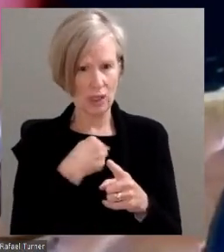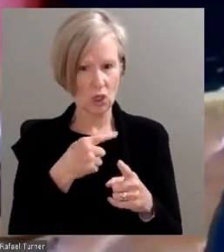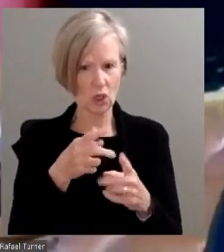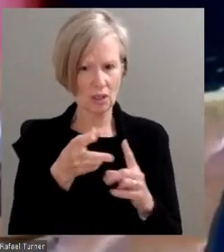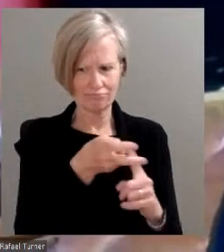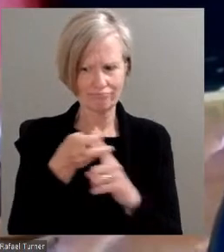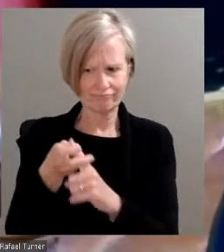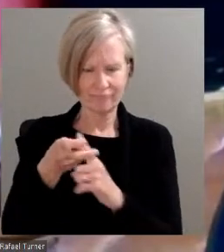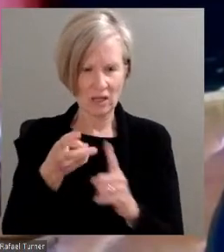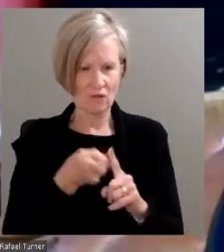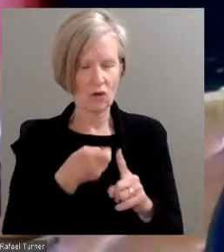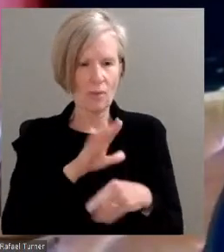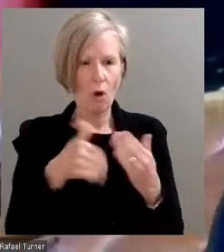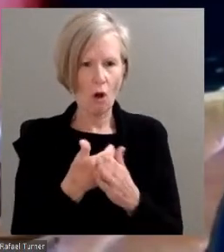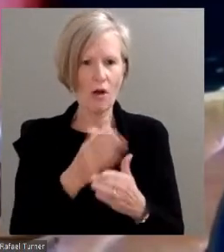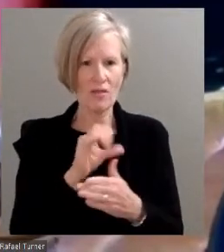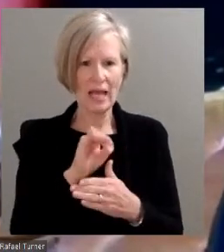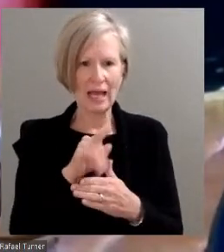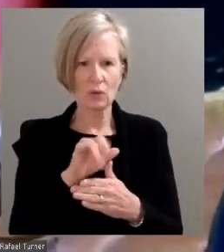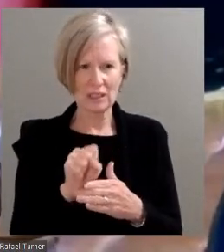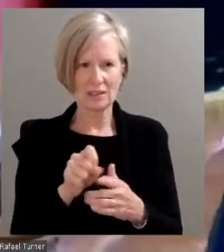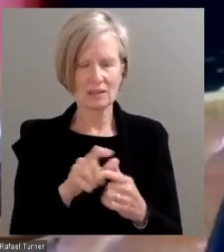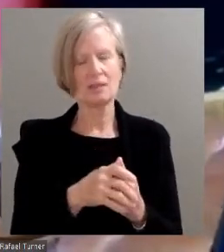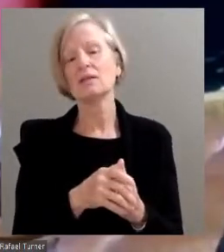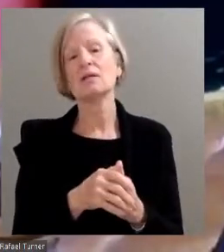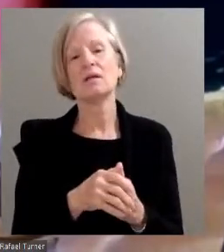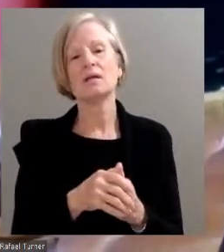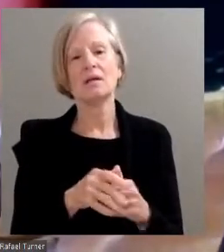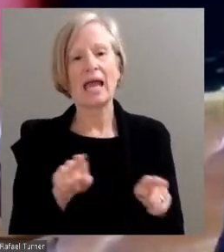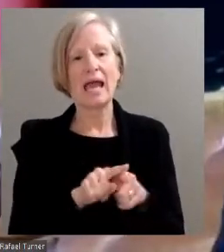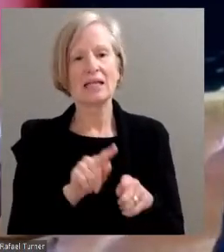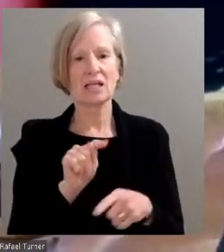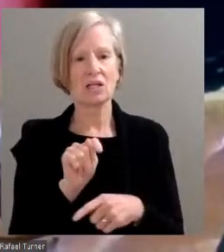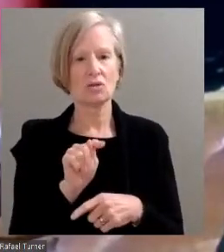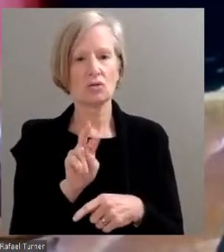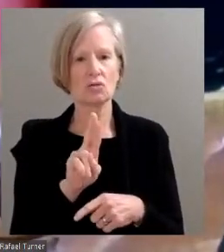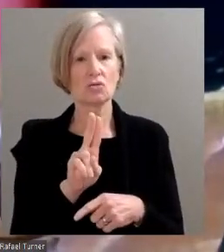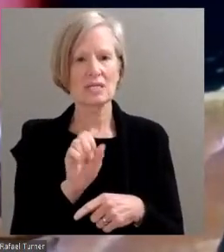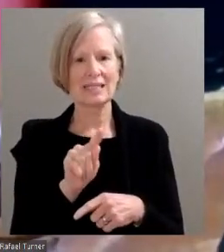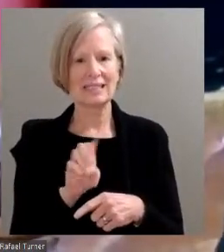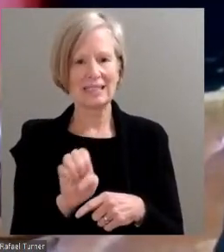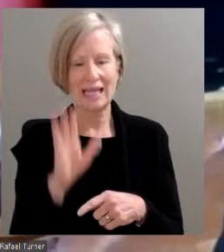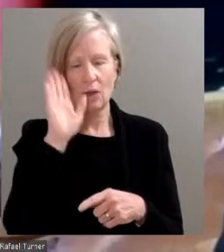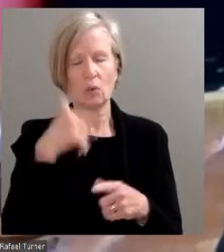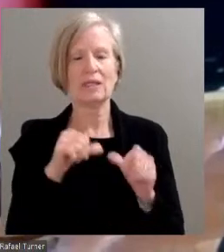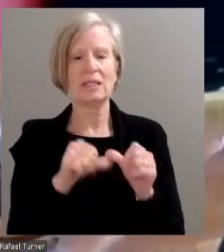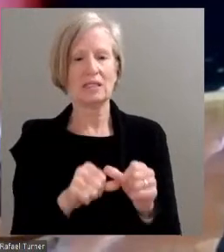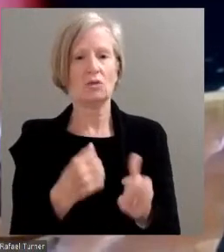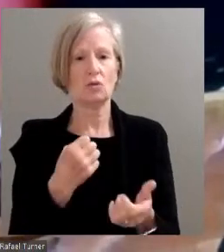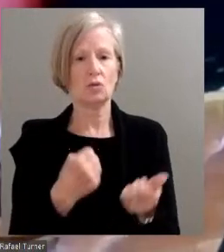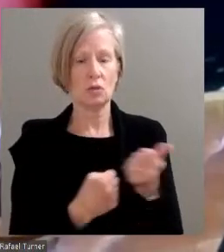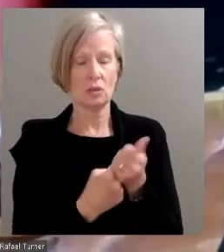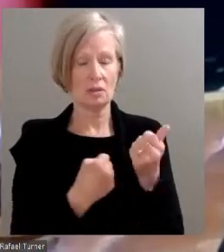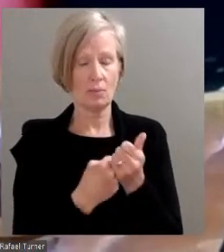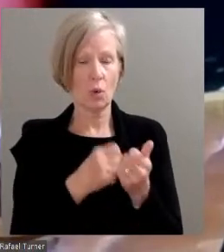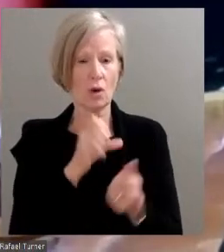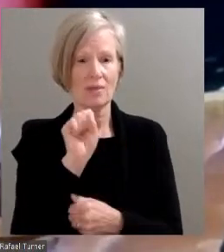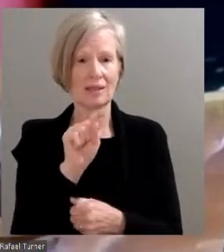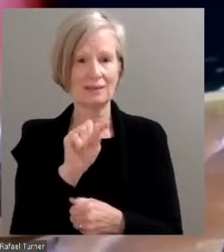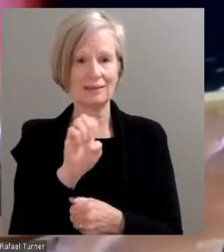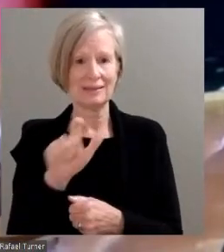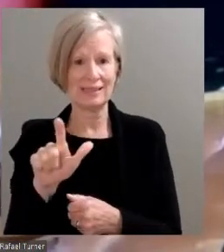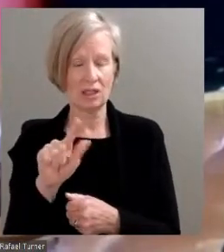community college service area. Second, as a trustee, I would continue to support the skilled trades programs.